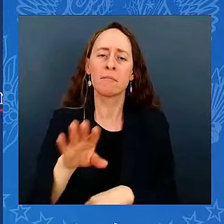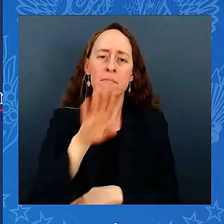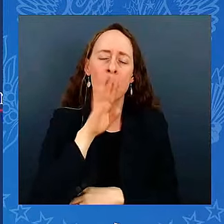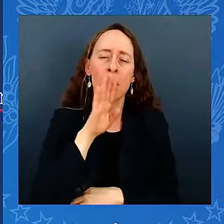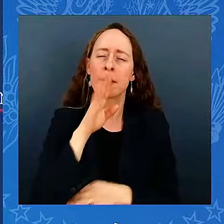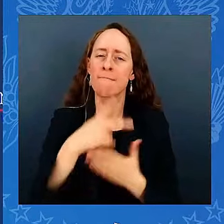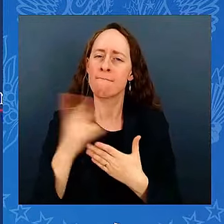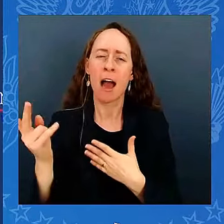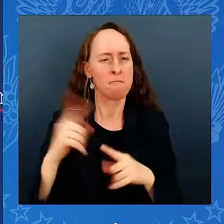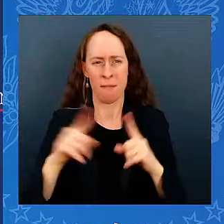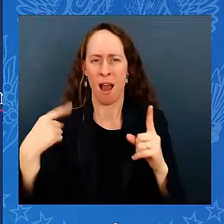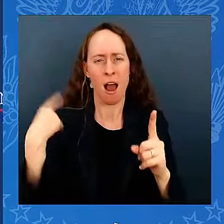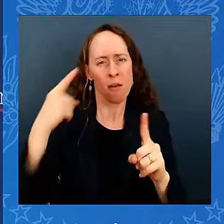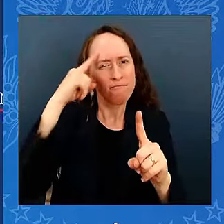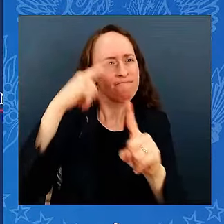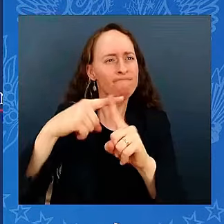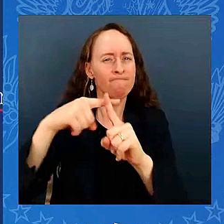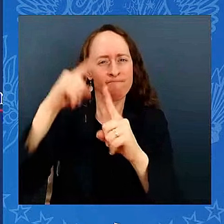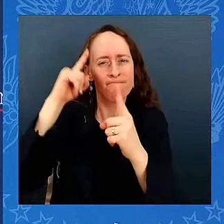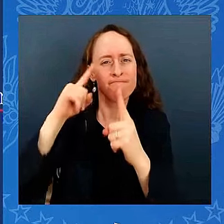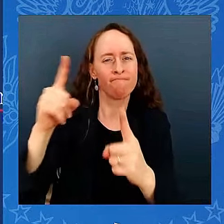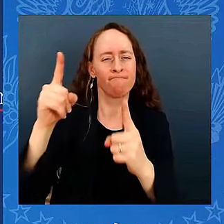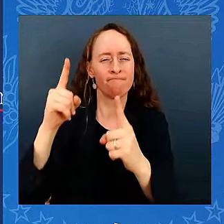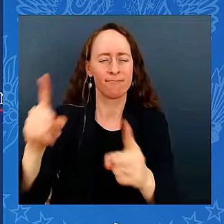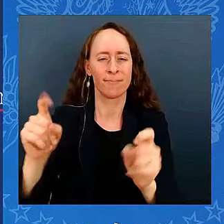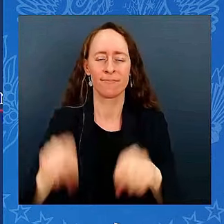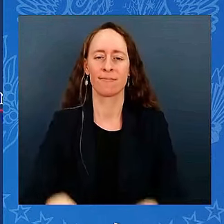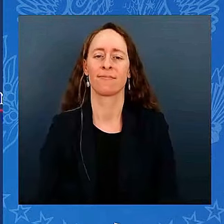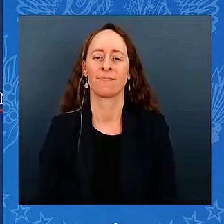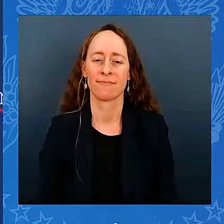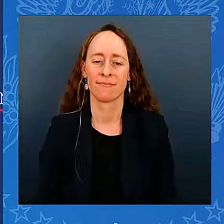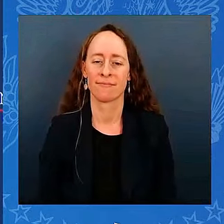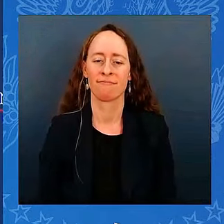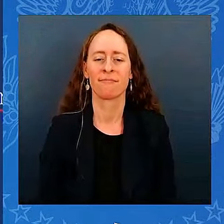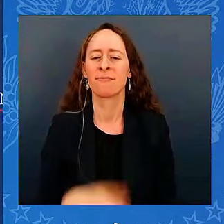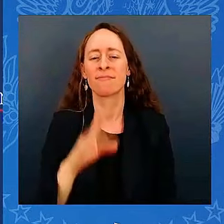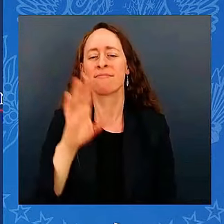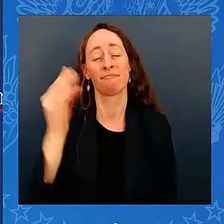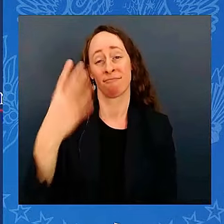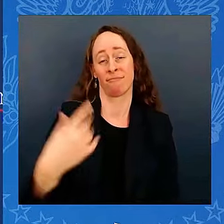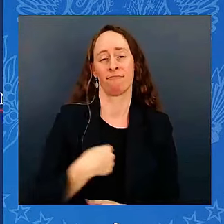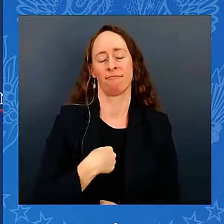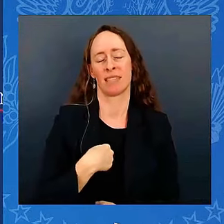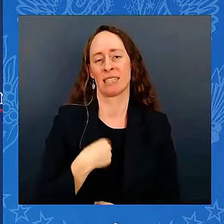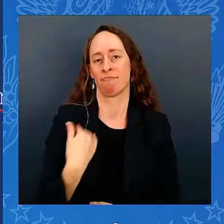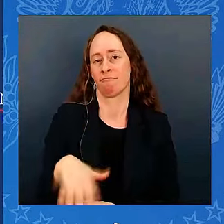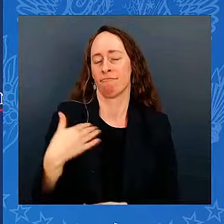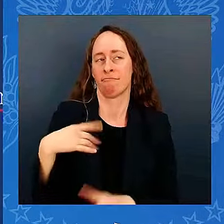I'd never be more optimistic about America's future. Just remember who the hell we are.